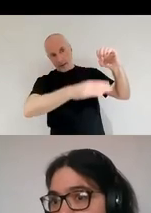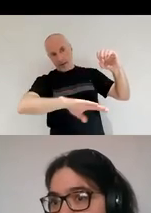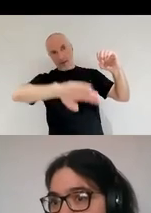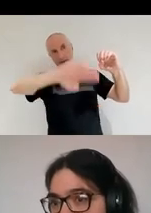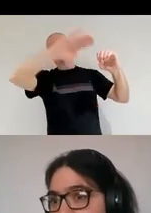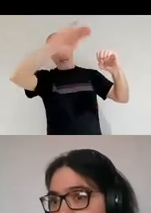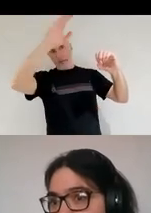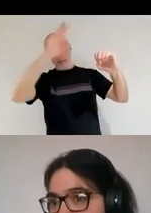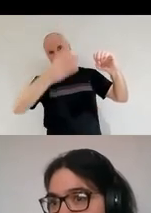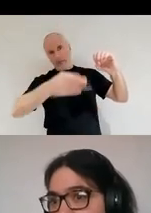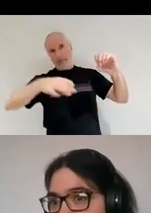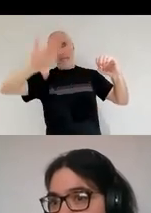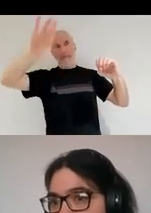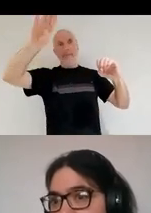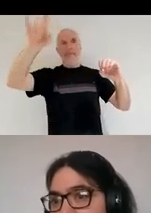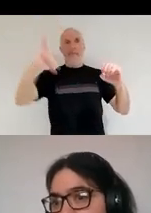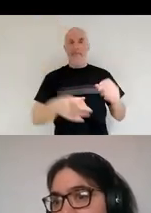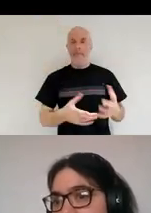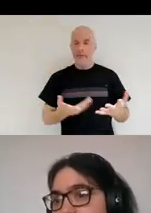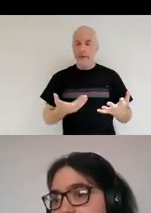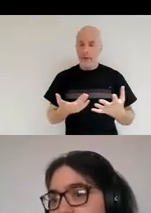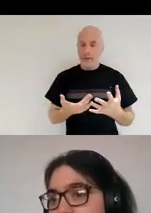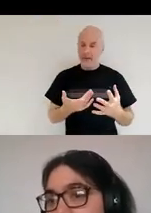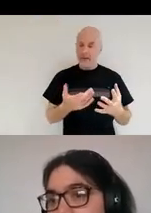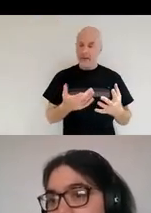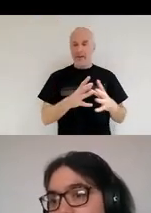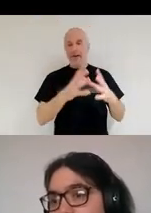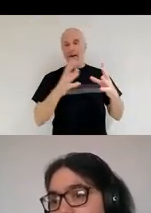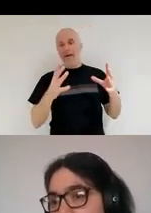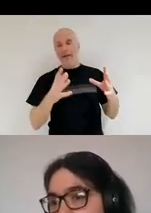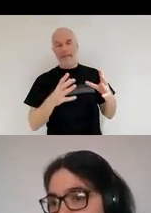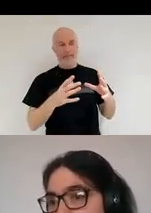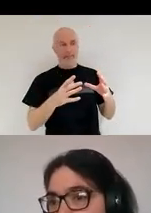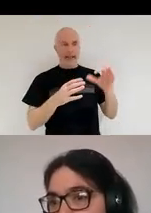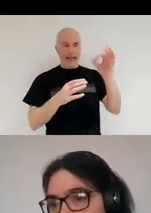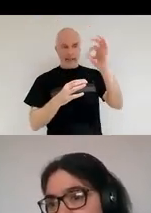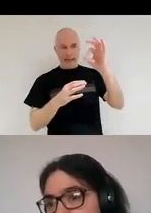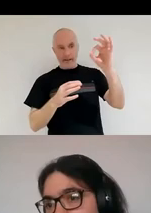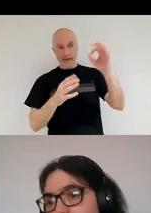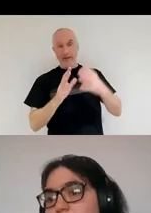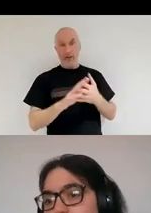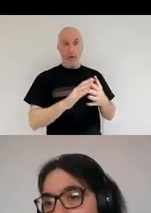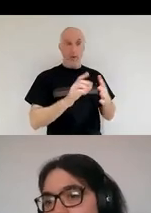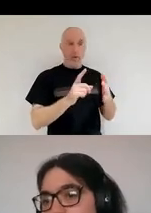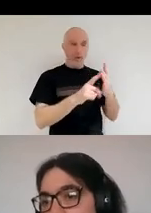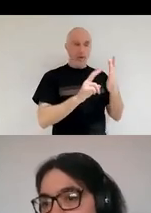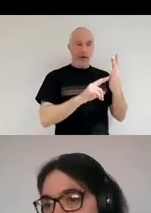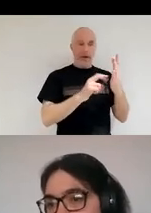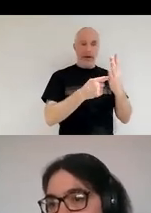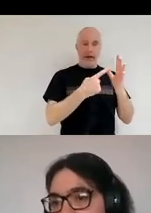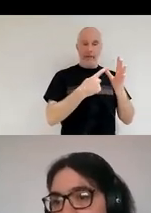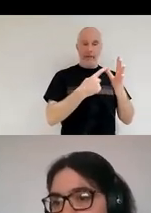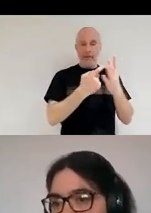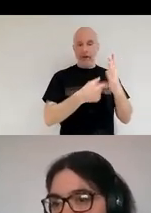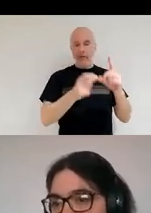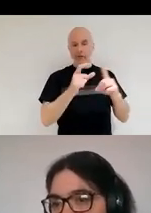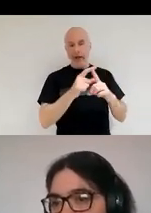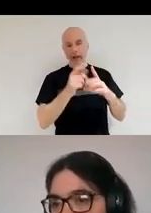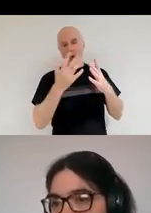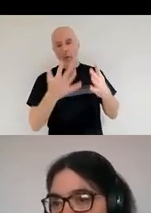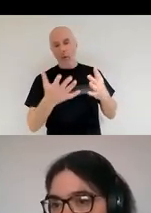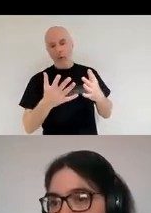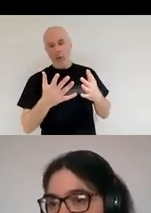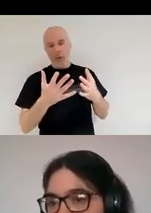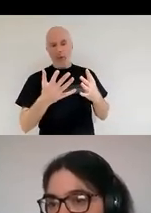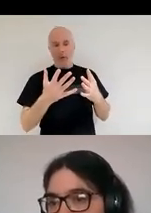average dust grain size. So things like infrared or radio astronomy is where you're gonna you're gonna get those things.